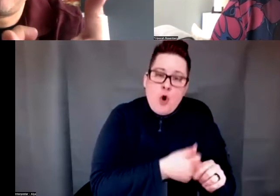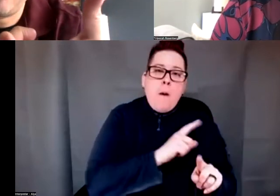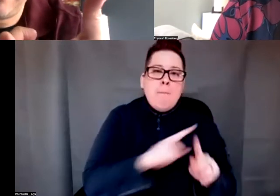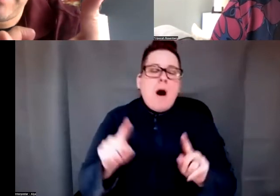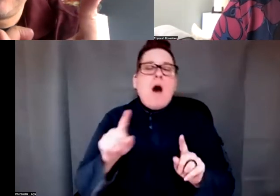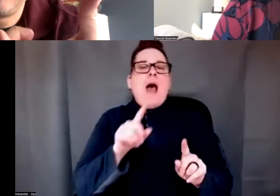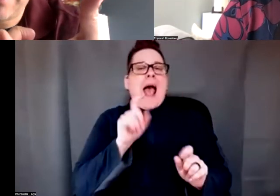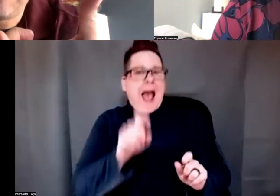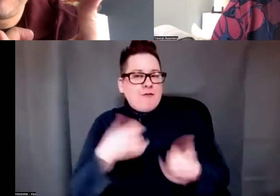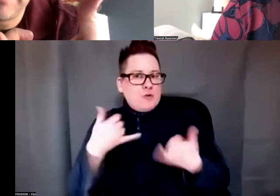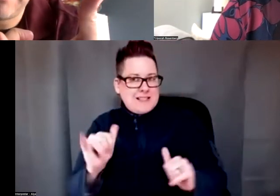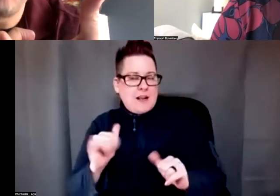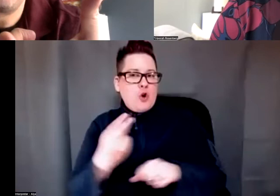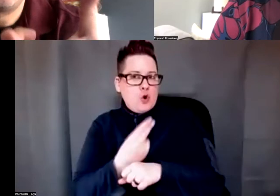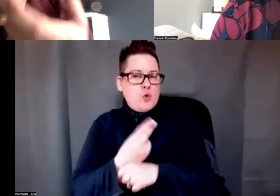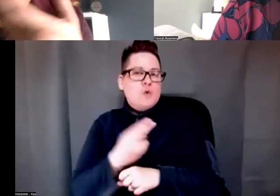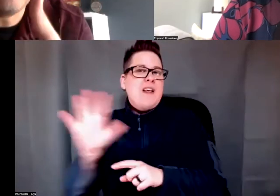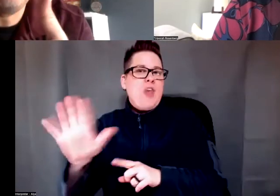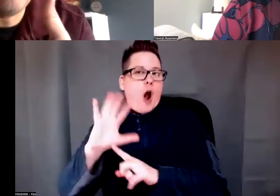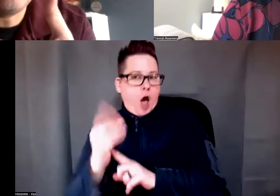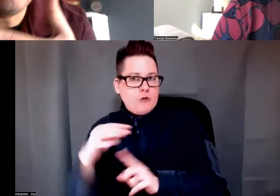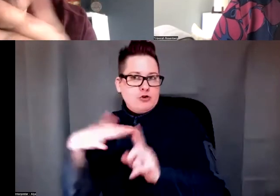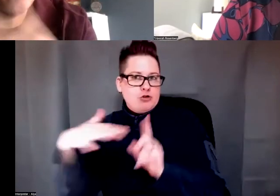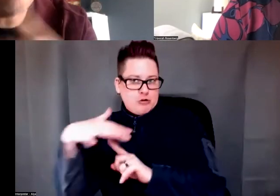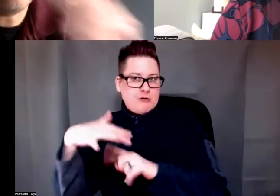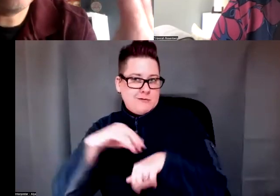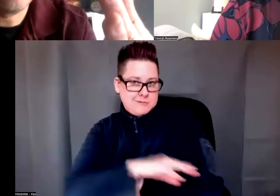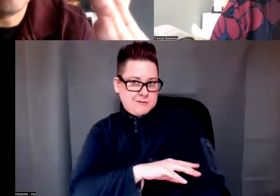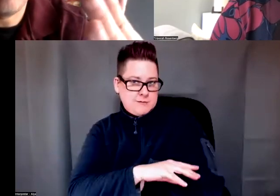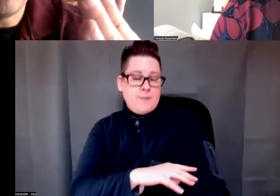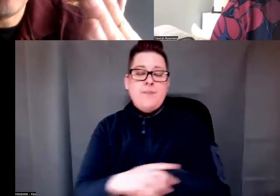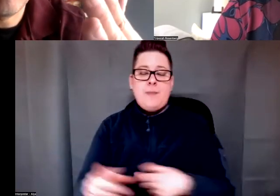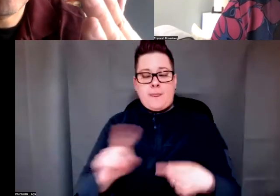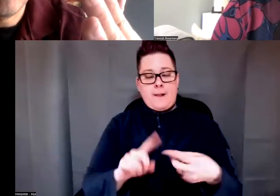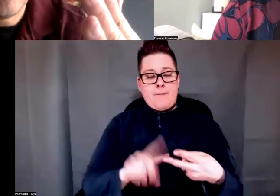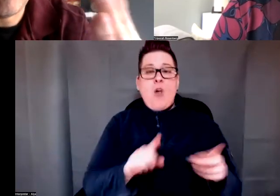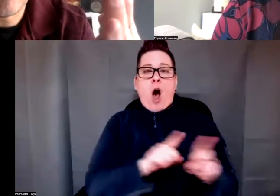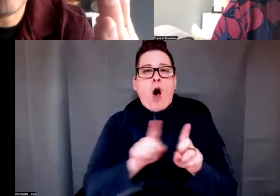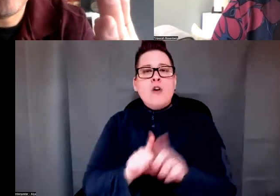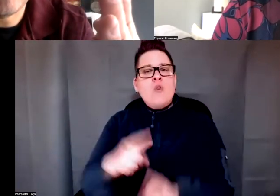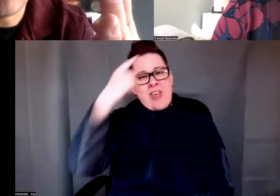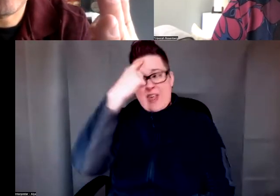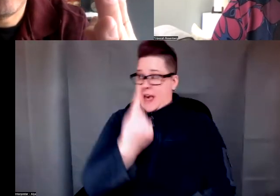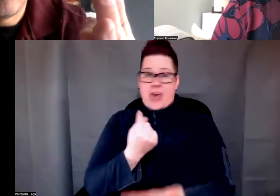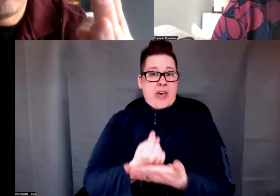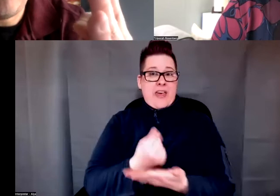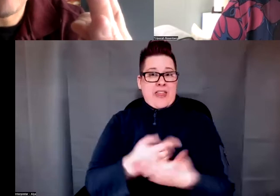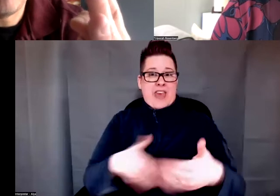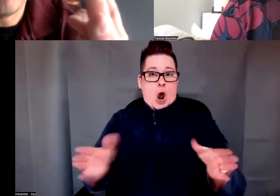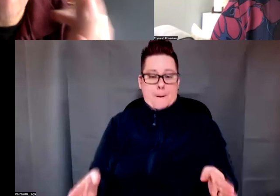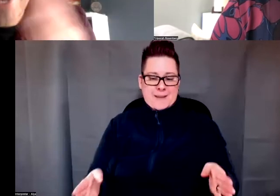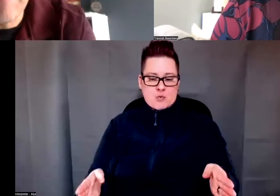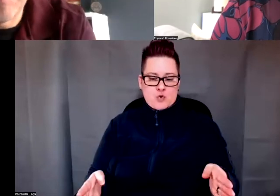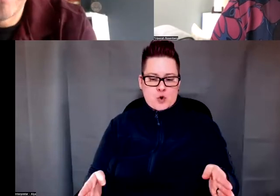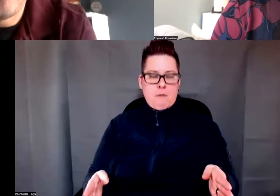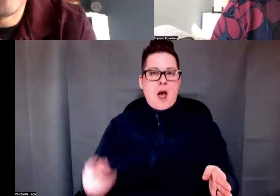that adherence and fidelity. The other piece is to think beyond our therapy rooms. The that has been essential. We have